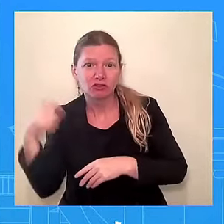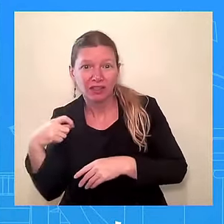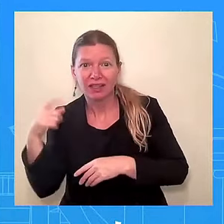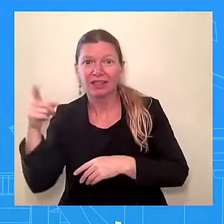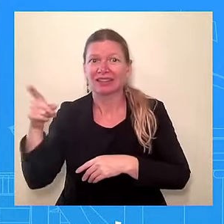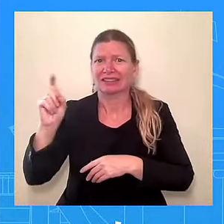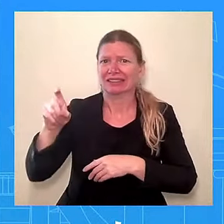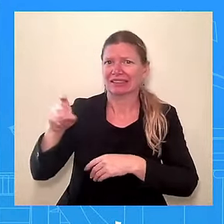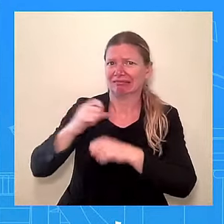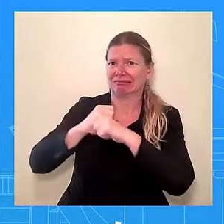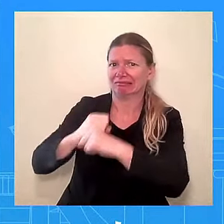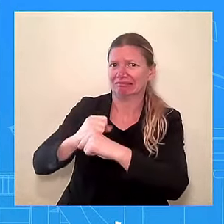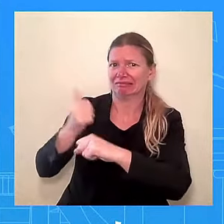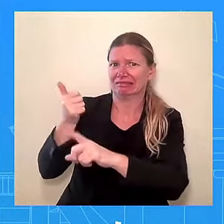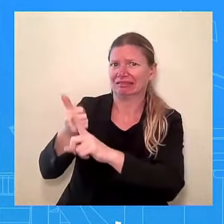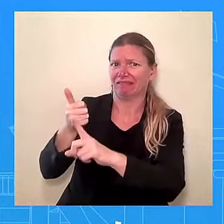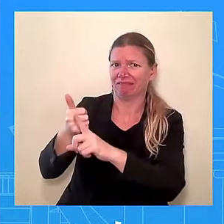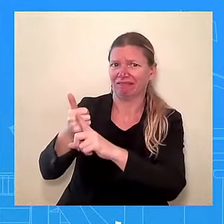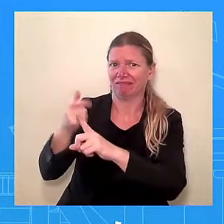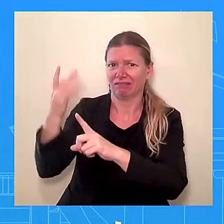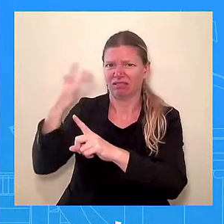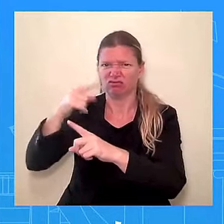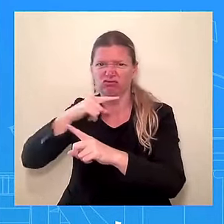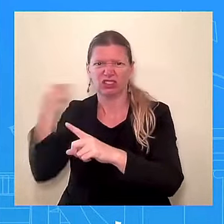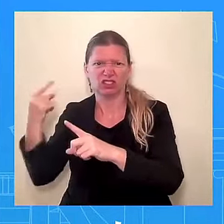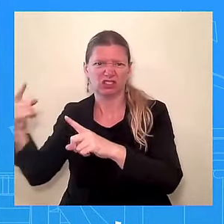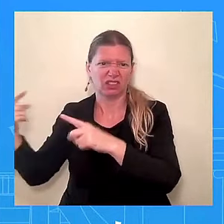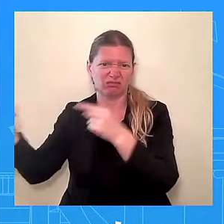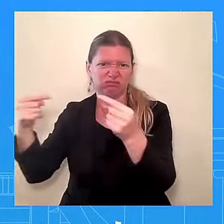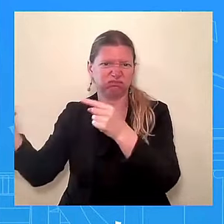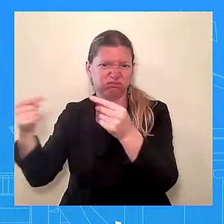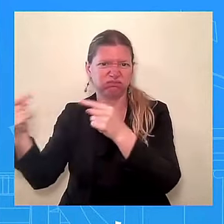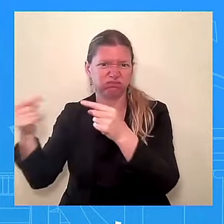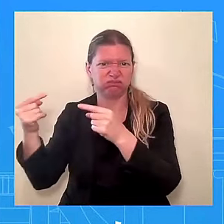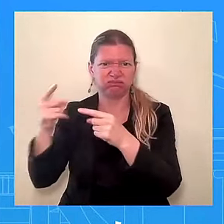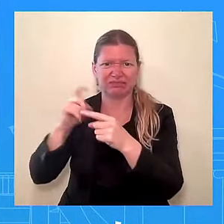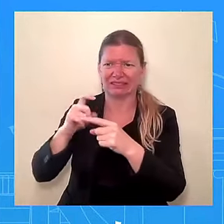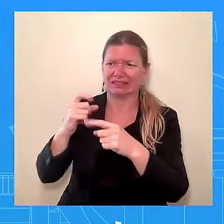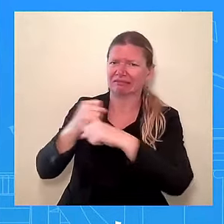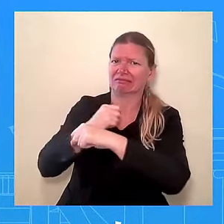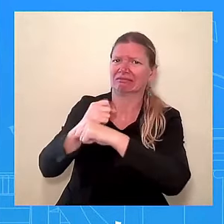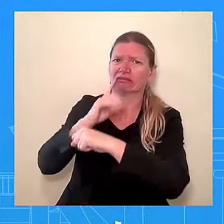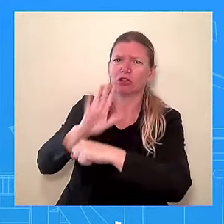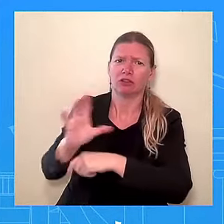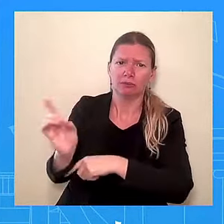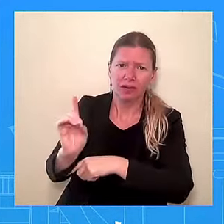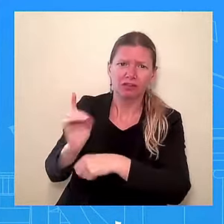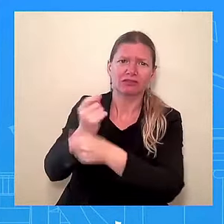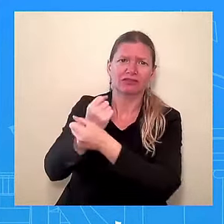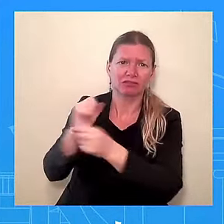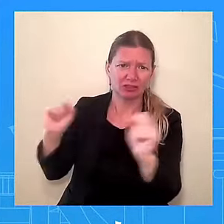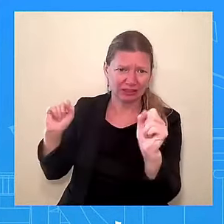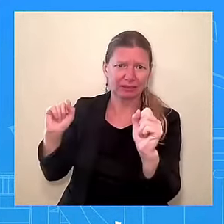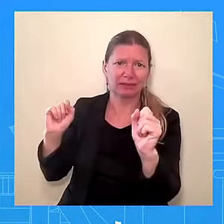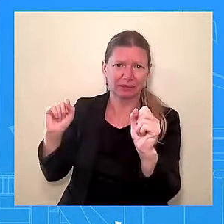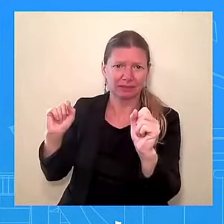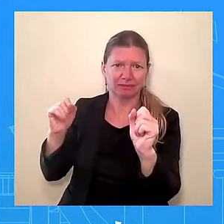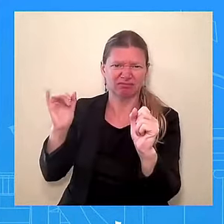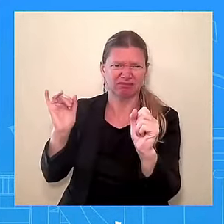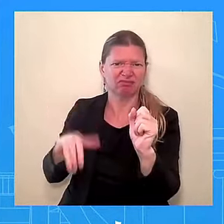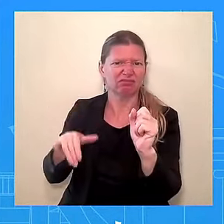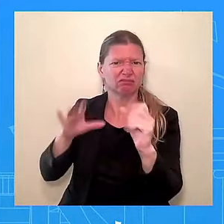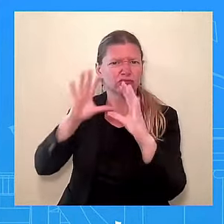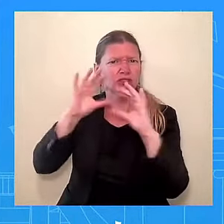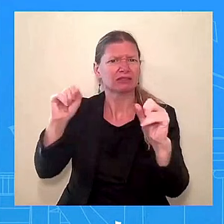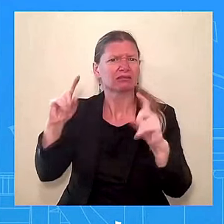that has a long list of foreign policy accomplishments that he's incredibly proud of. And when it comes to the Middle East, the president has been